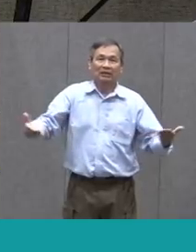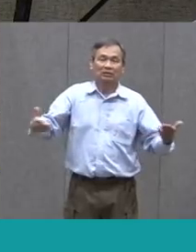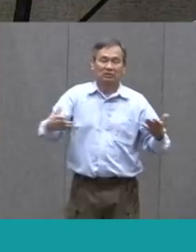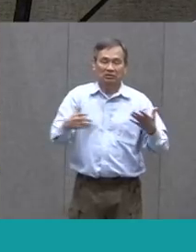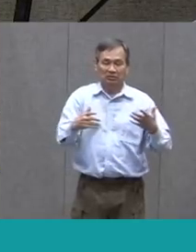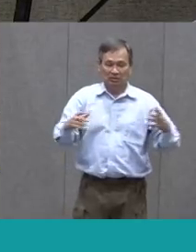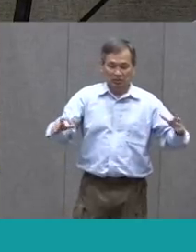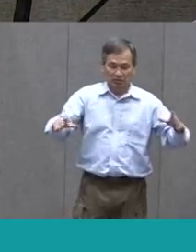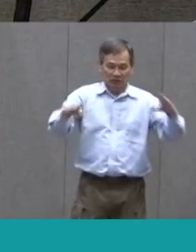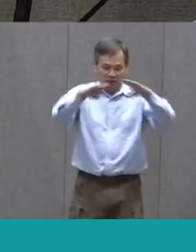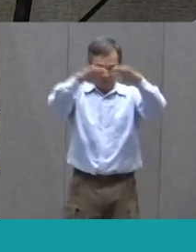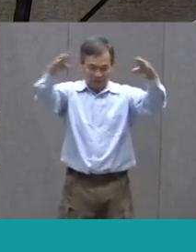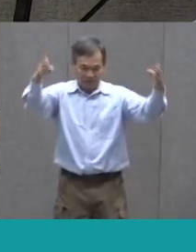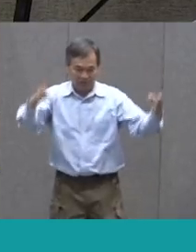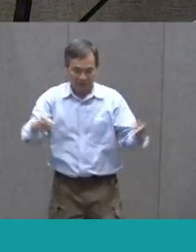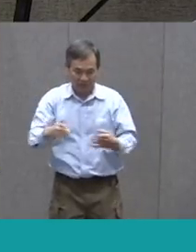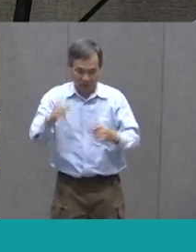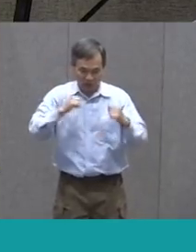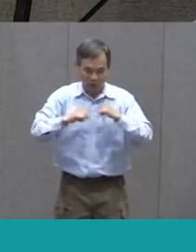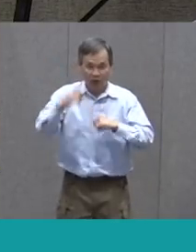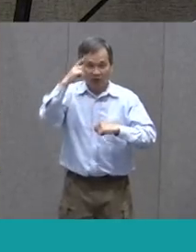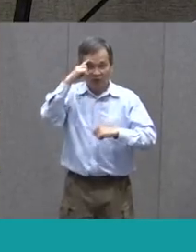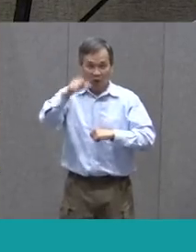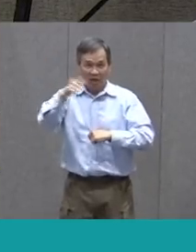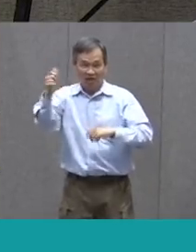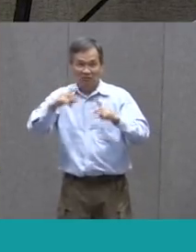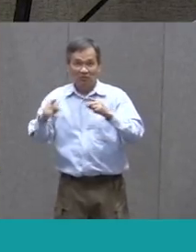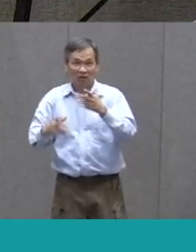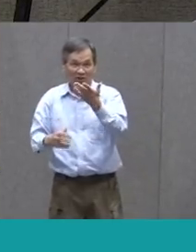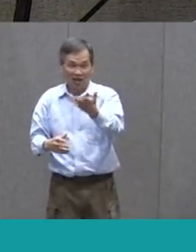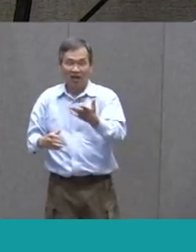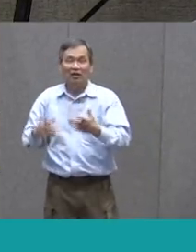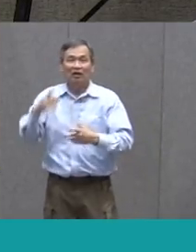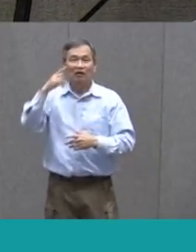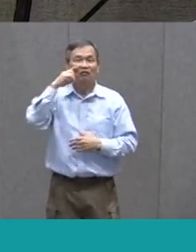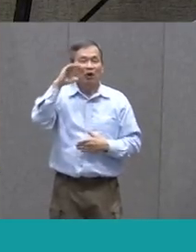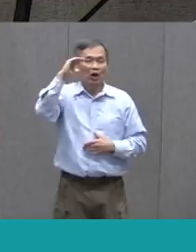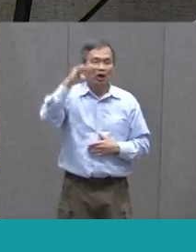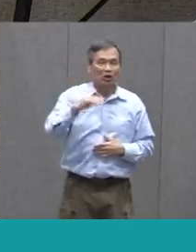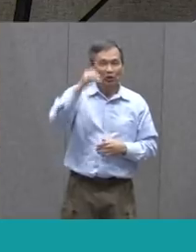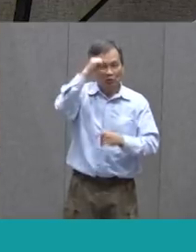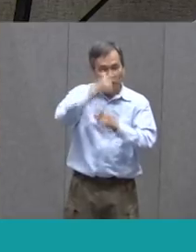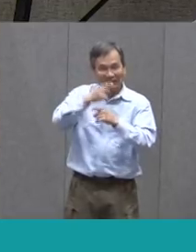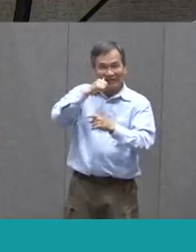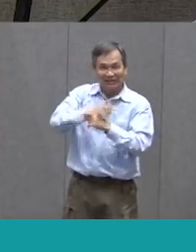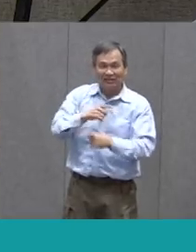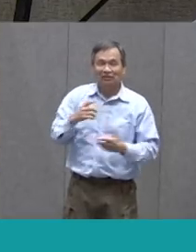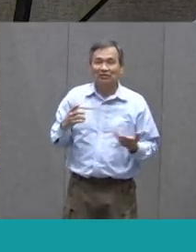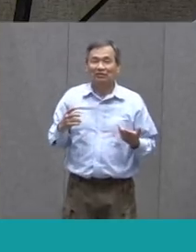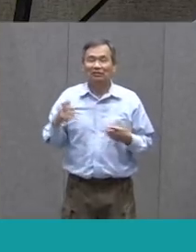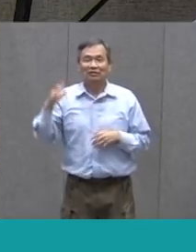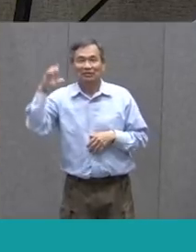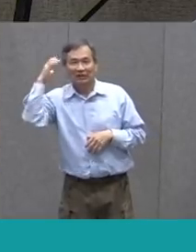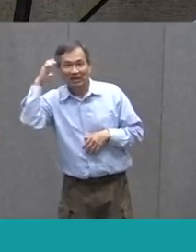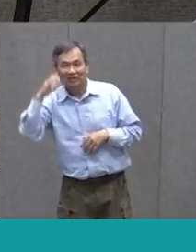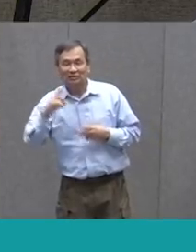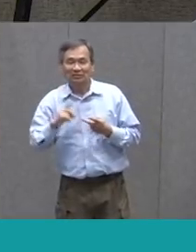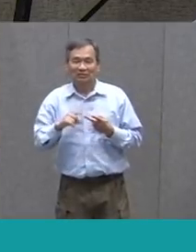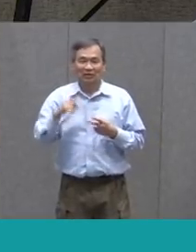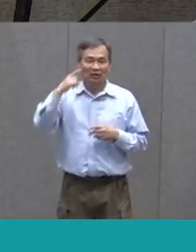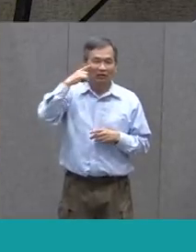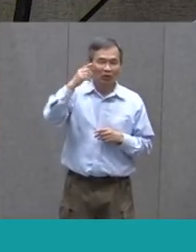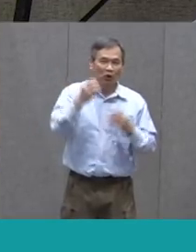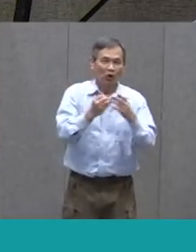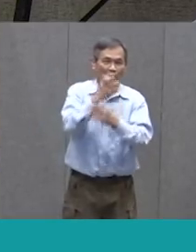puppet Show on For other People So if you're Putting it on For your little Brothers and Sisters or Cousins Or you're Putting it on For the